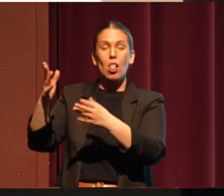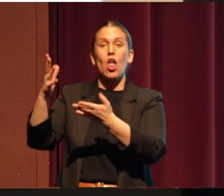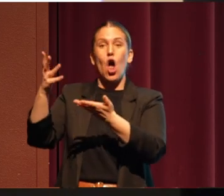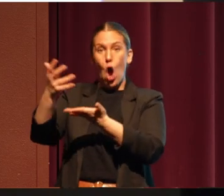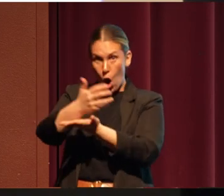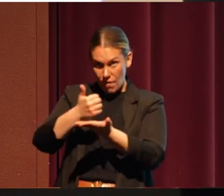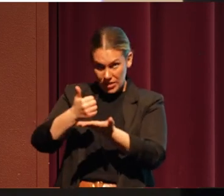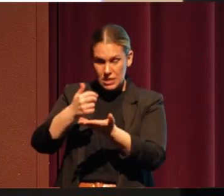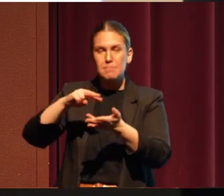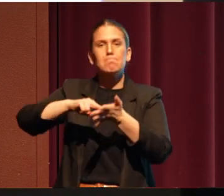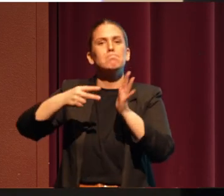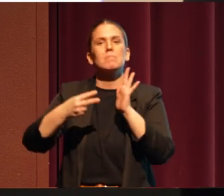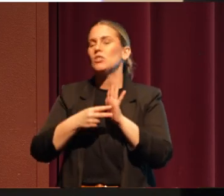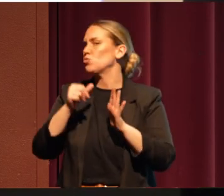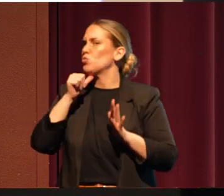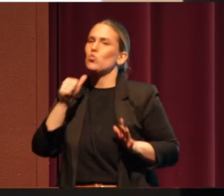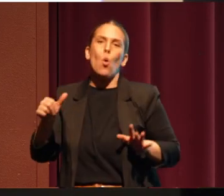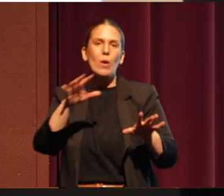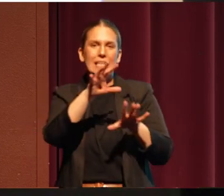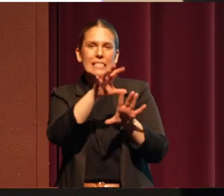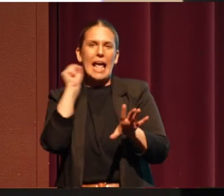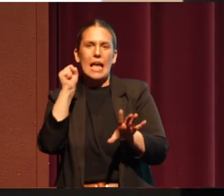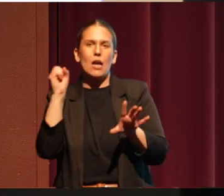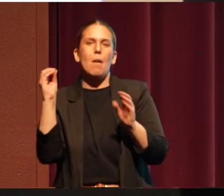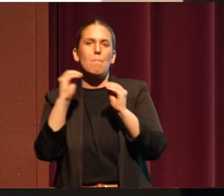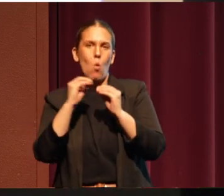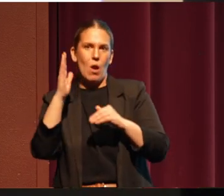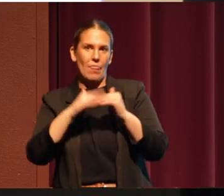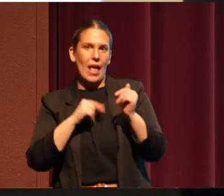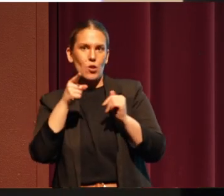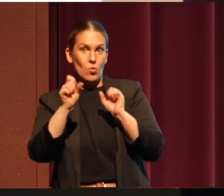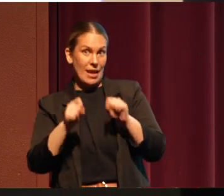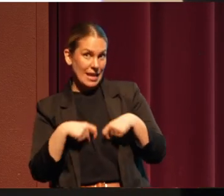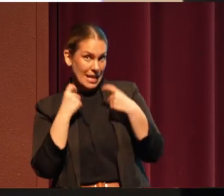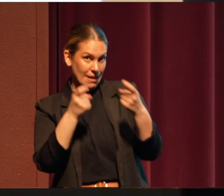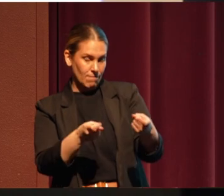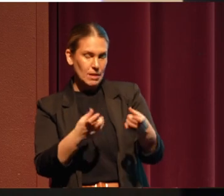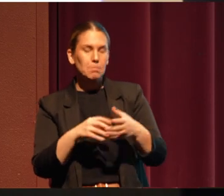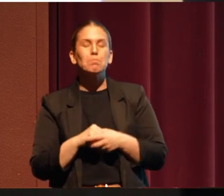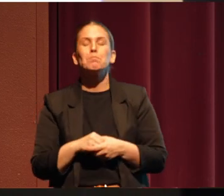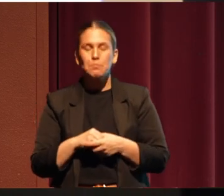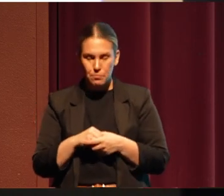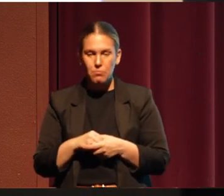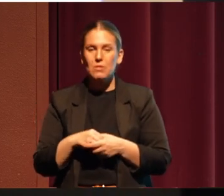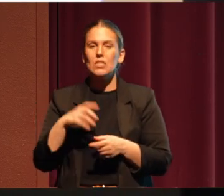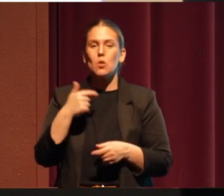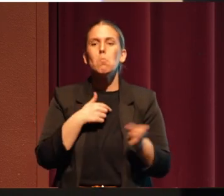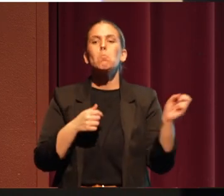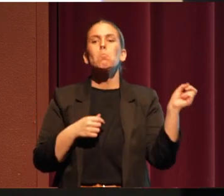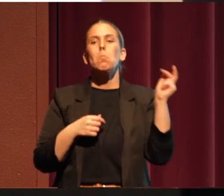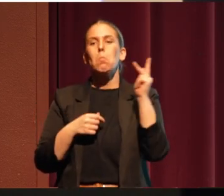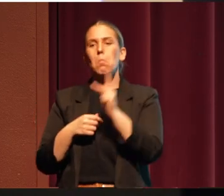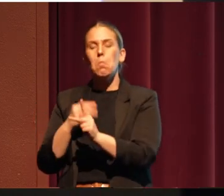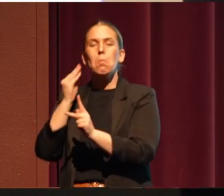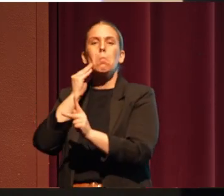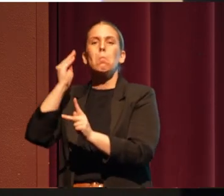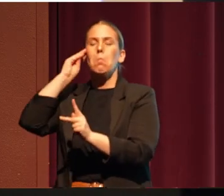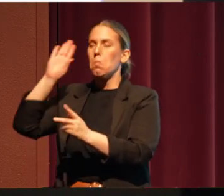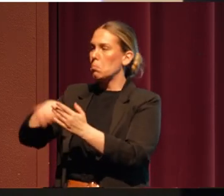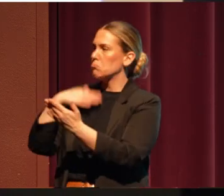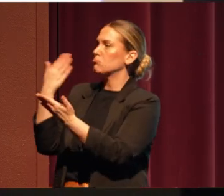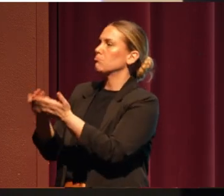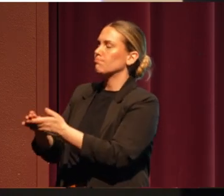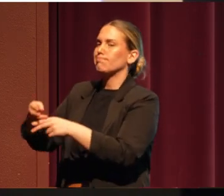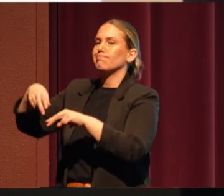And that fluctuates a lot these days. And so we go back home after a wonderful day. And we're sitting there.